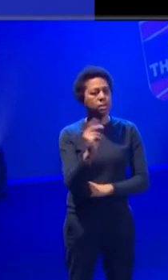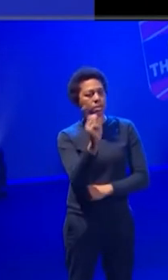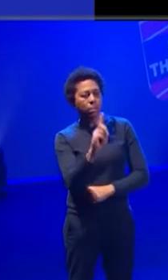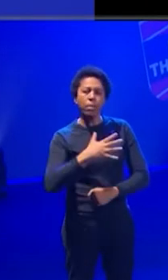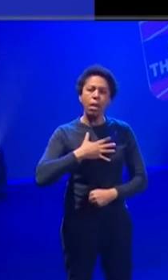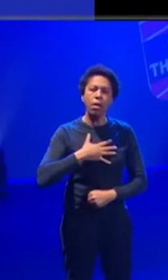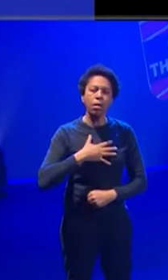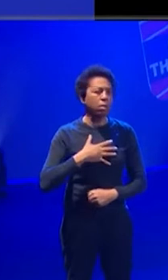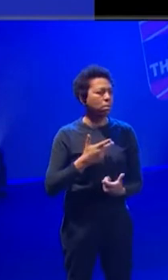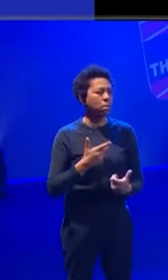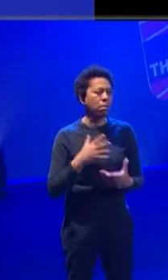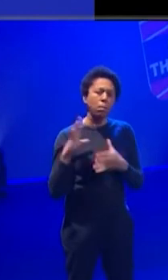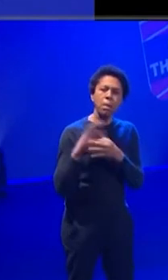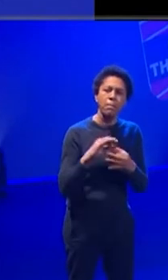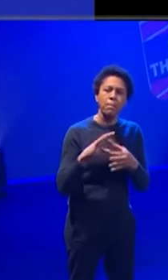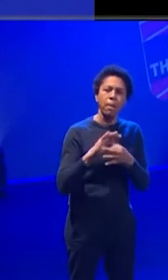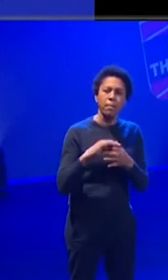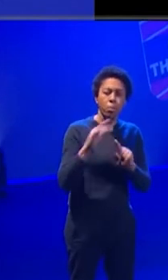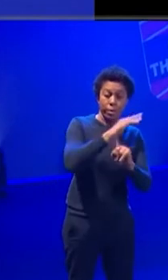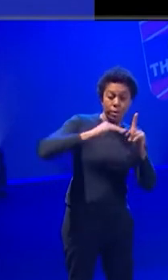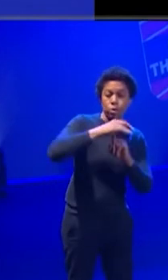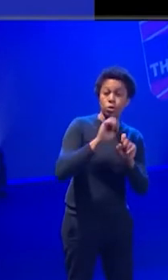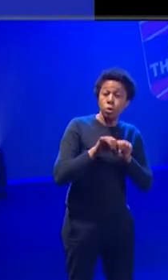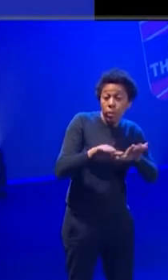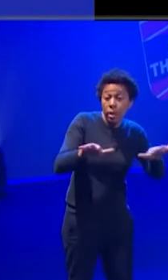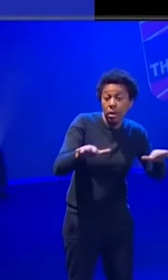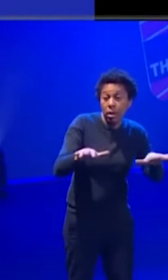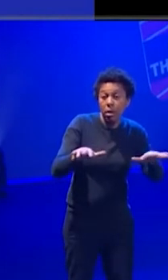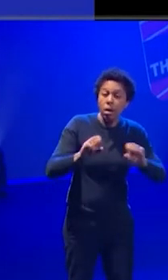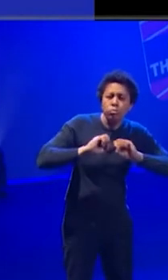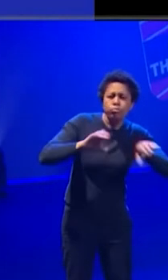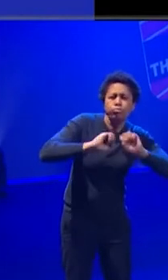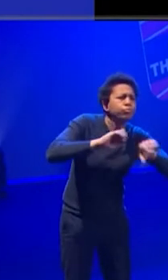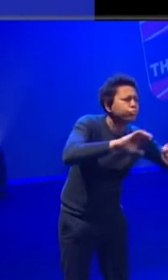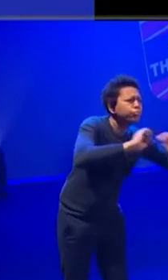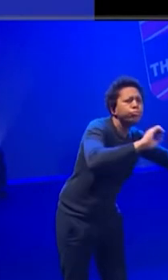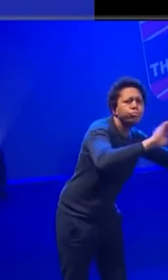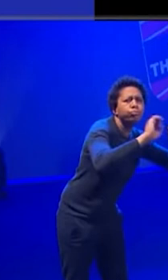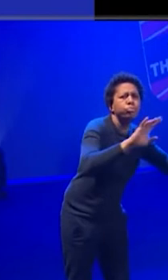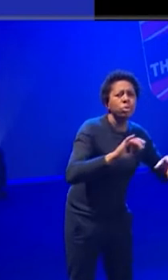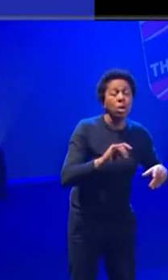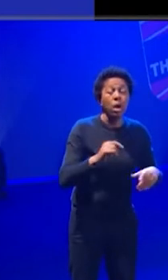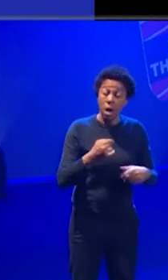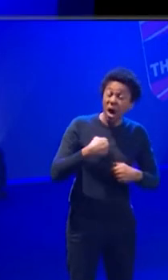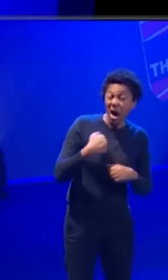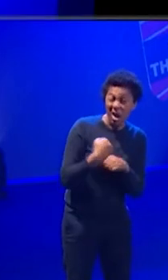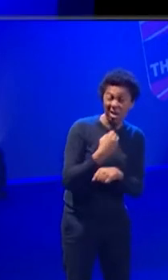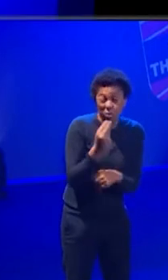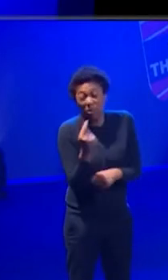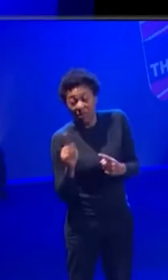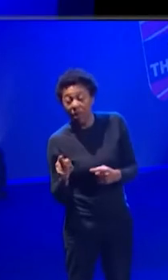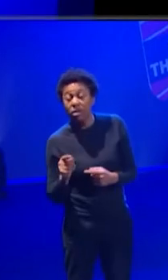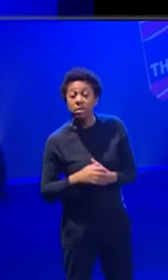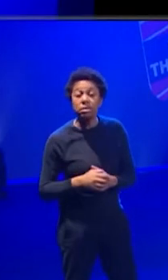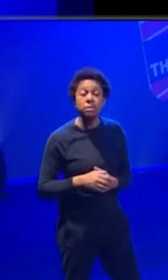with social media, for instance, and can post really well and create really good profiles. And that's really, really good. I suck at that. So